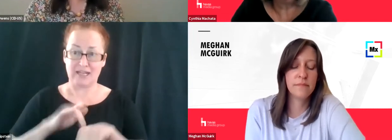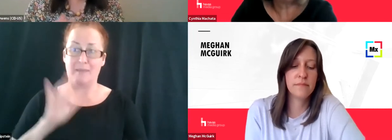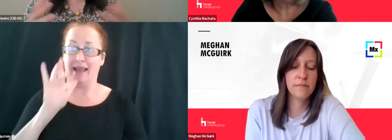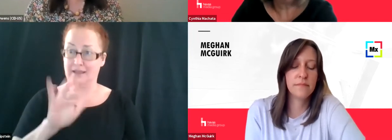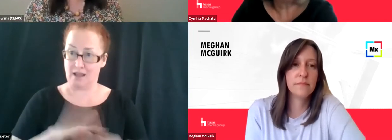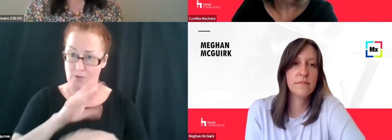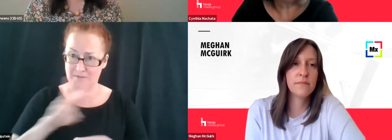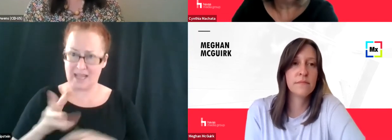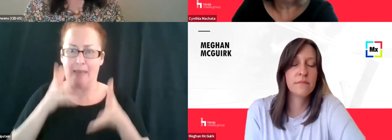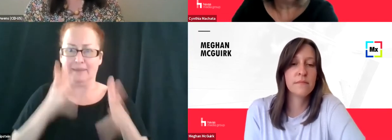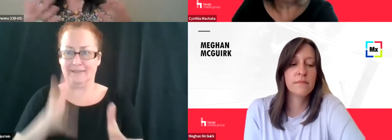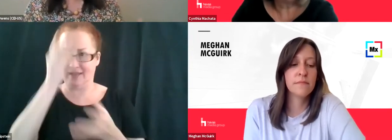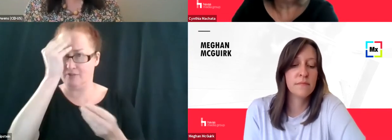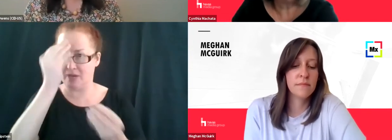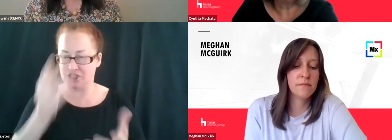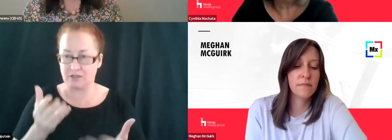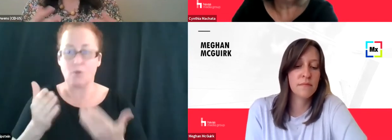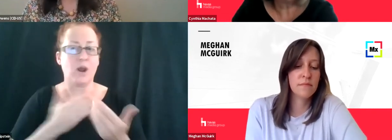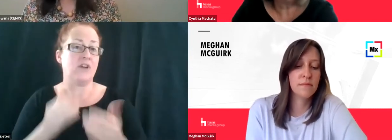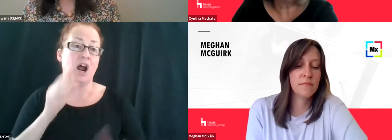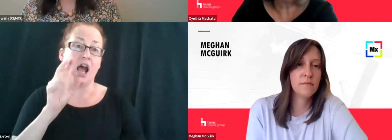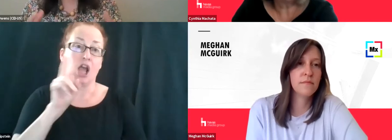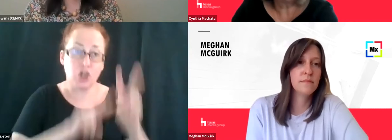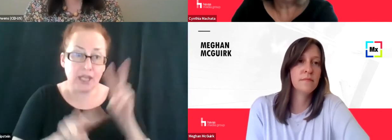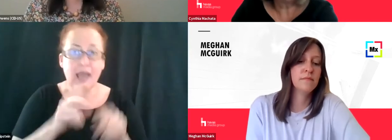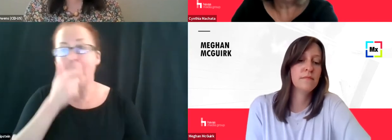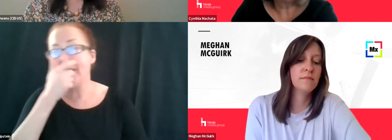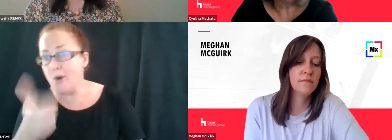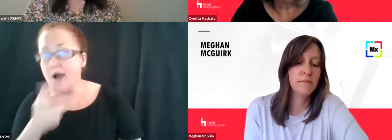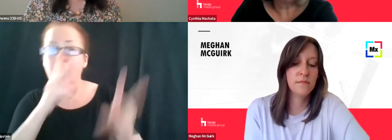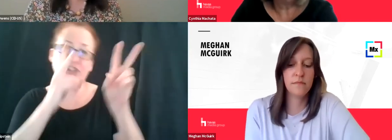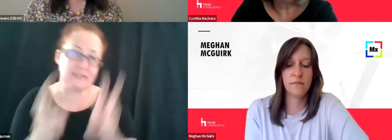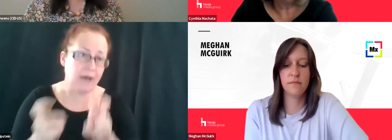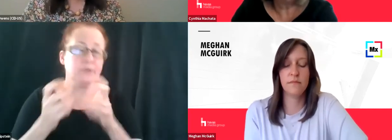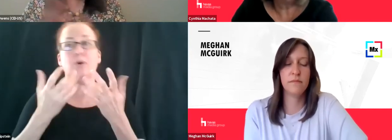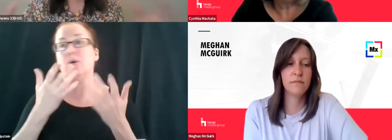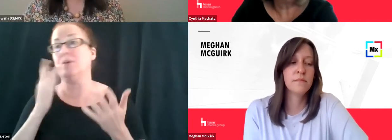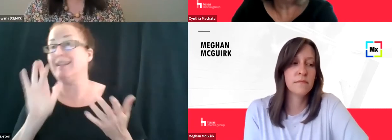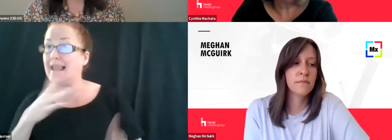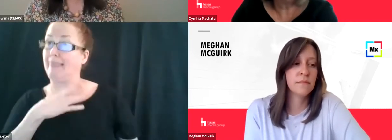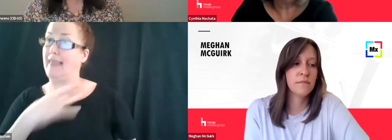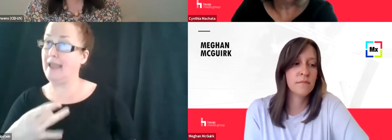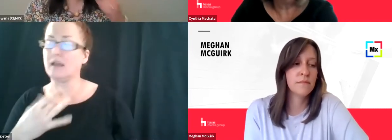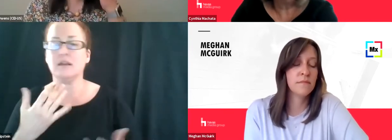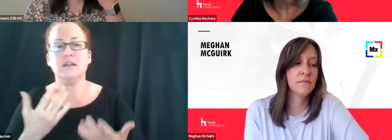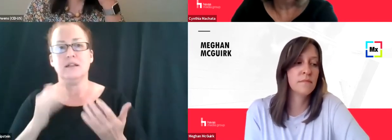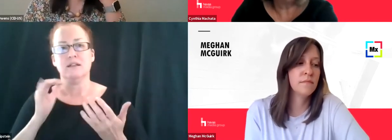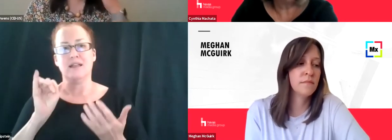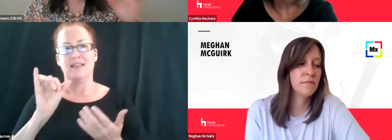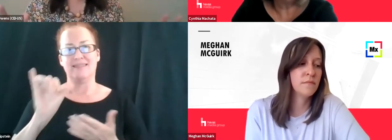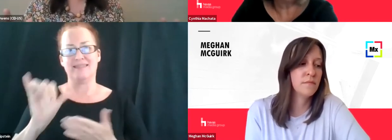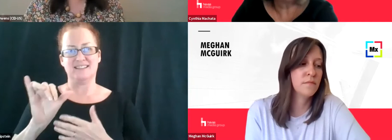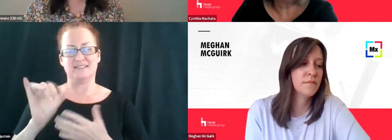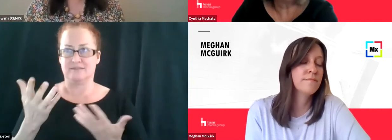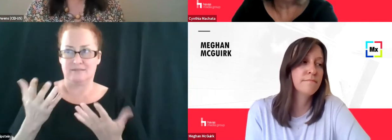Everything we click on, search for, watch, download, like, all of that is a, is a